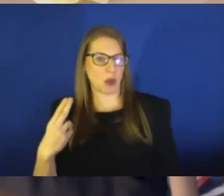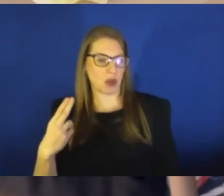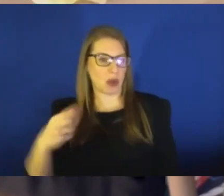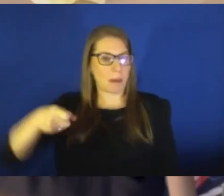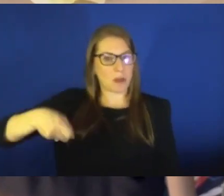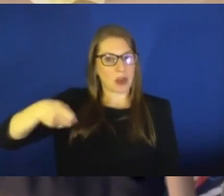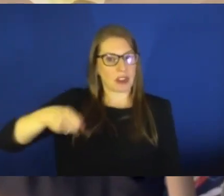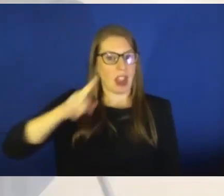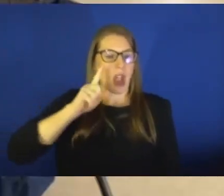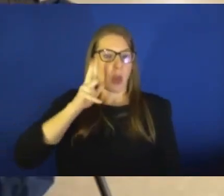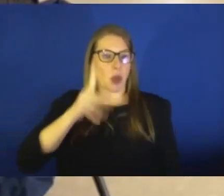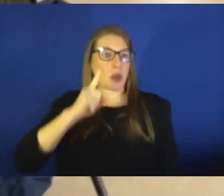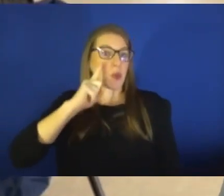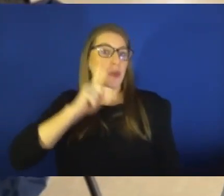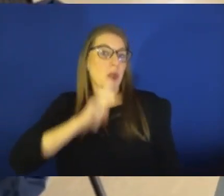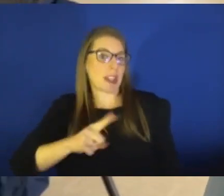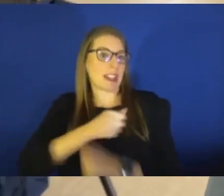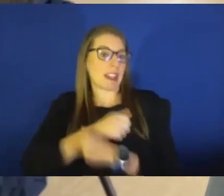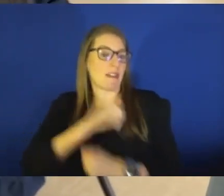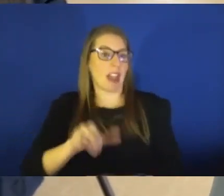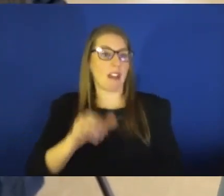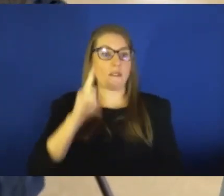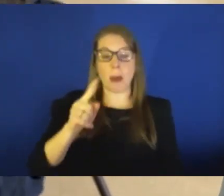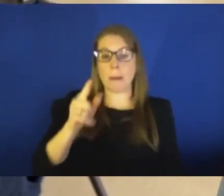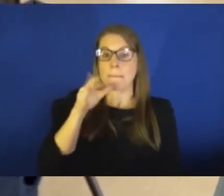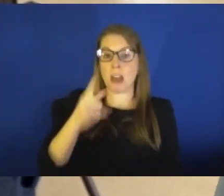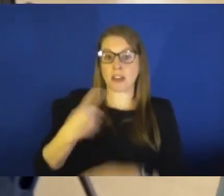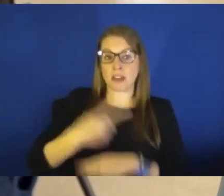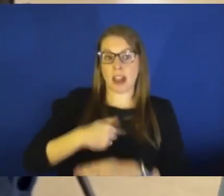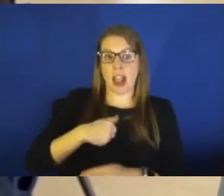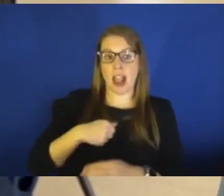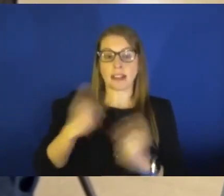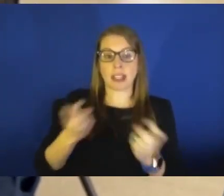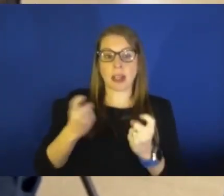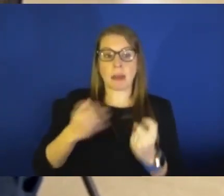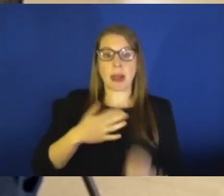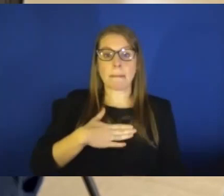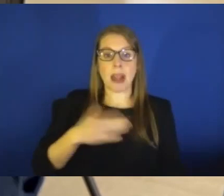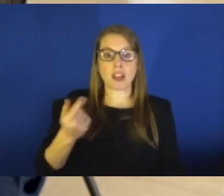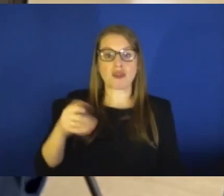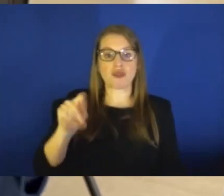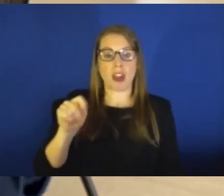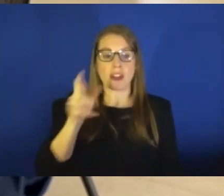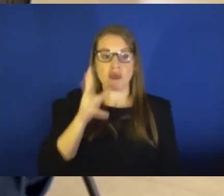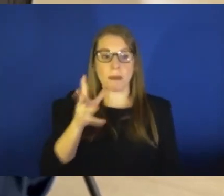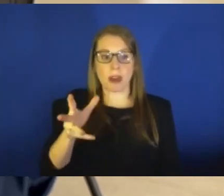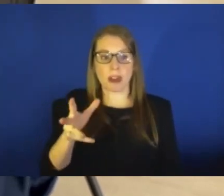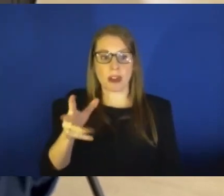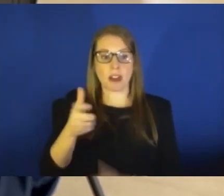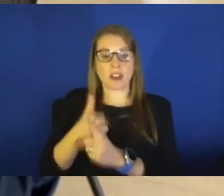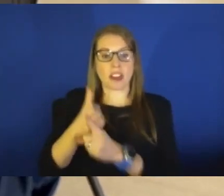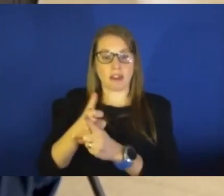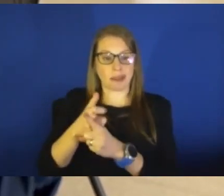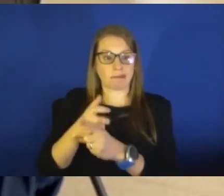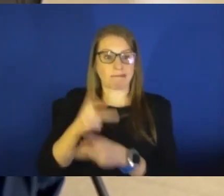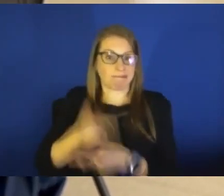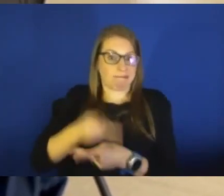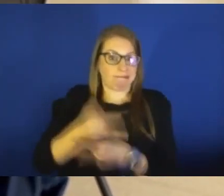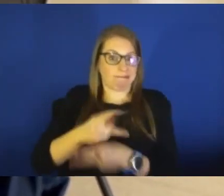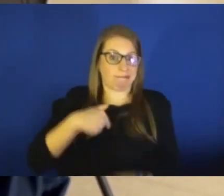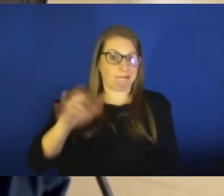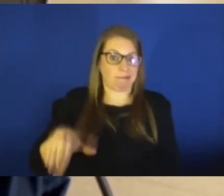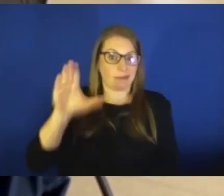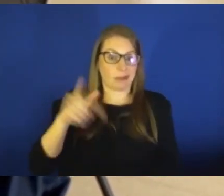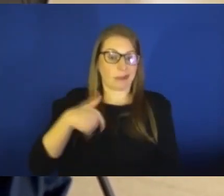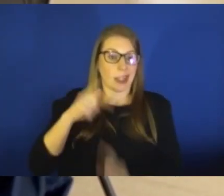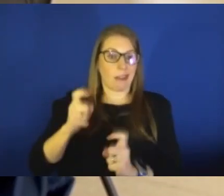that. So for Mother's Day, I celebrate my great-grandma because she is the one who raised me my entire life. So I get her flowers